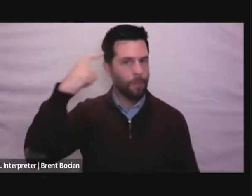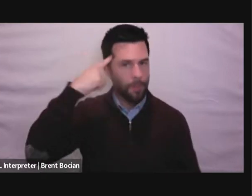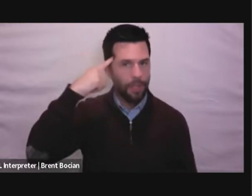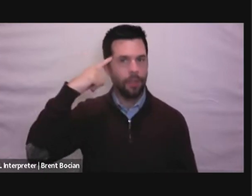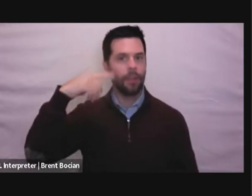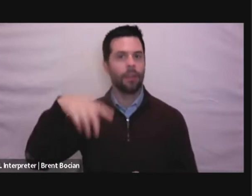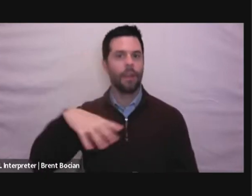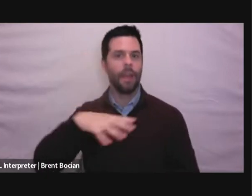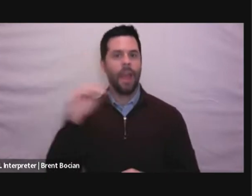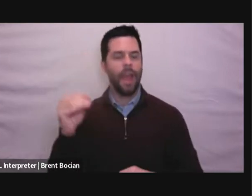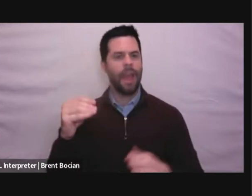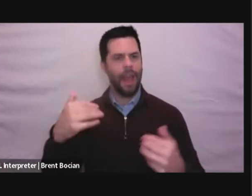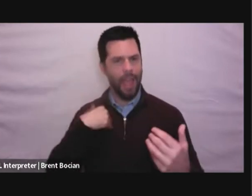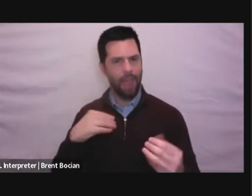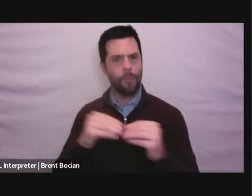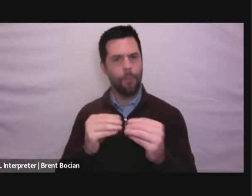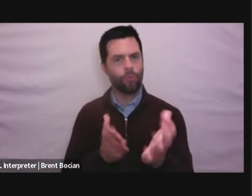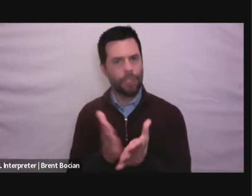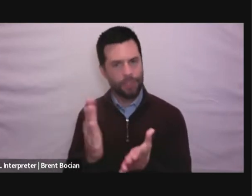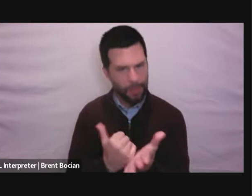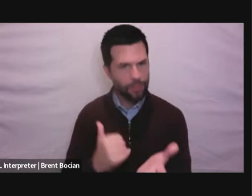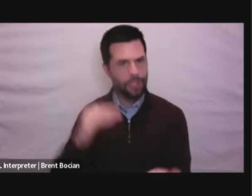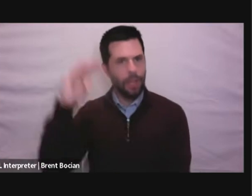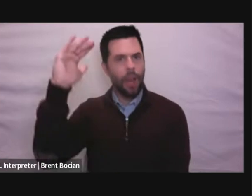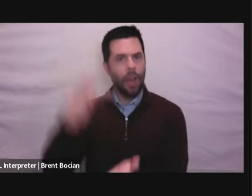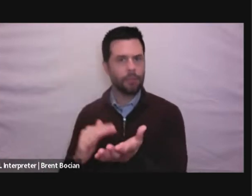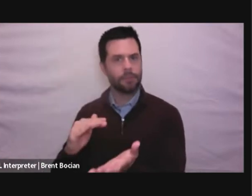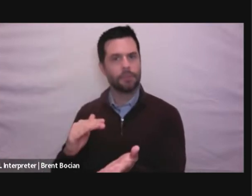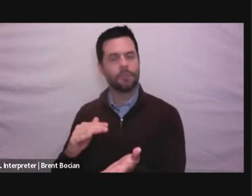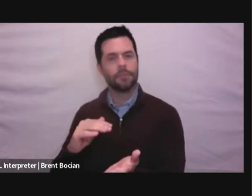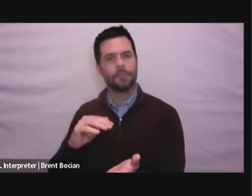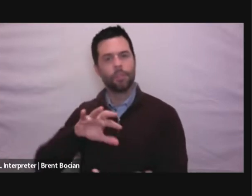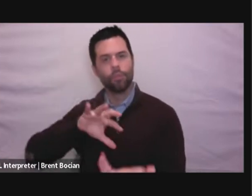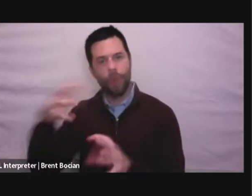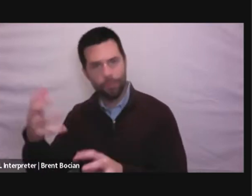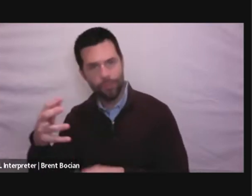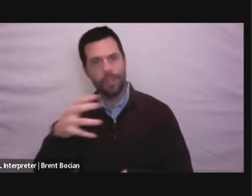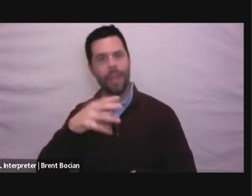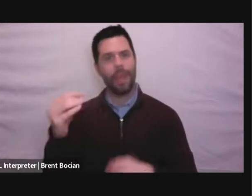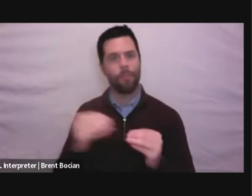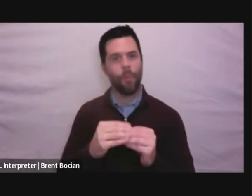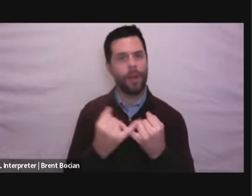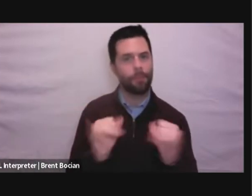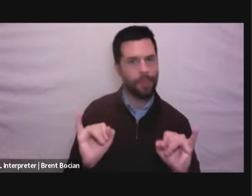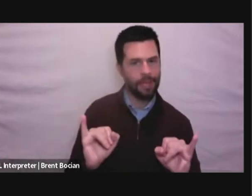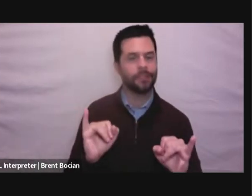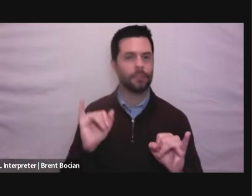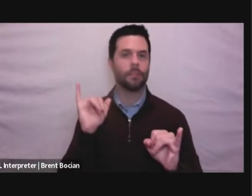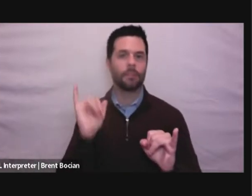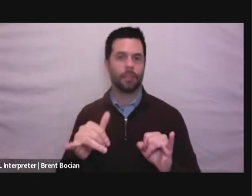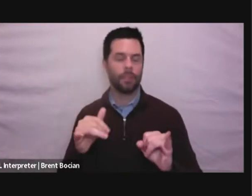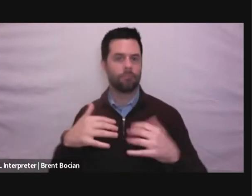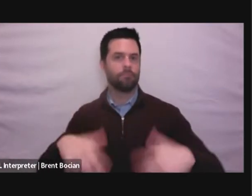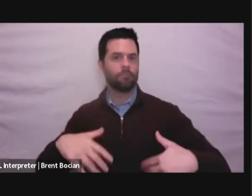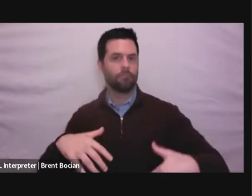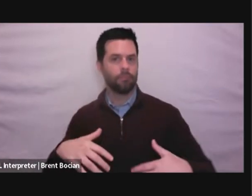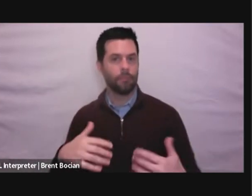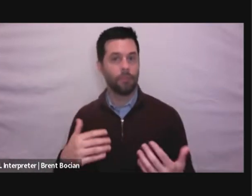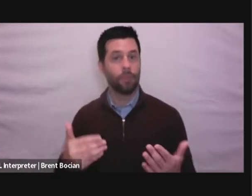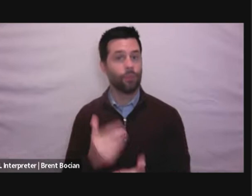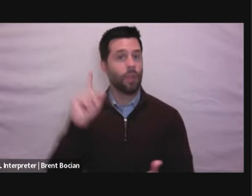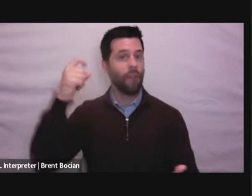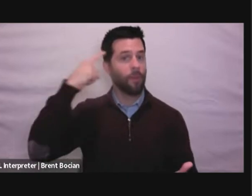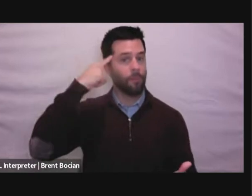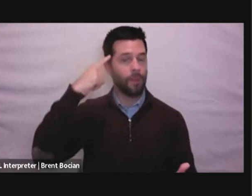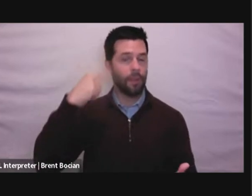a platform of transparency, anti-corruption, and judicial independence, brought that government to office. And I have to say my